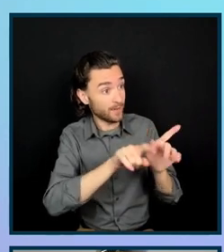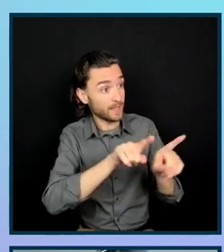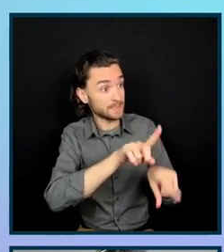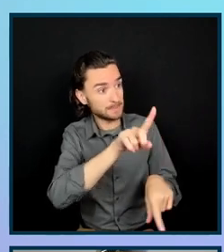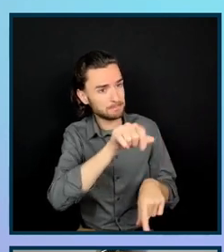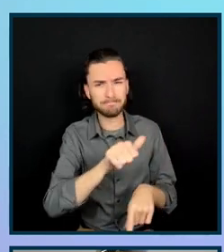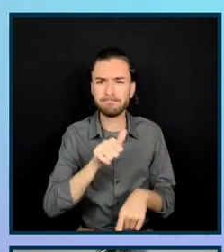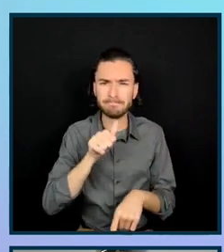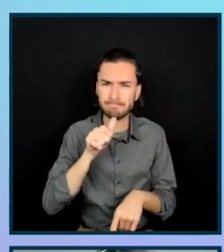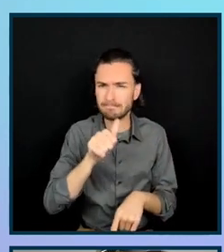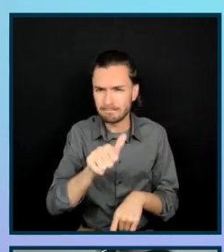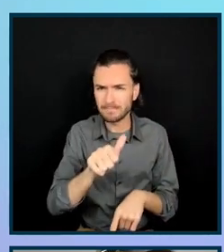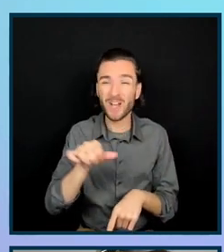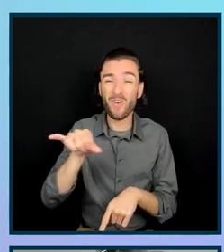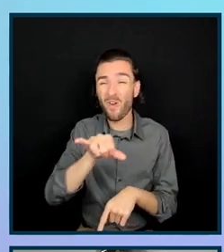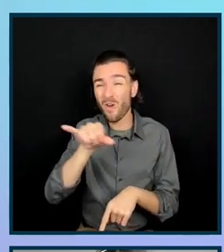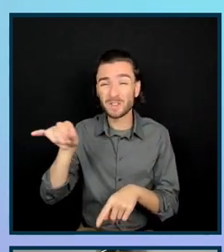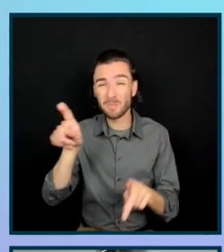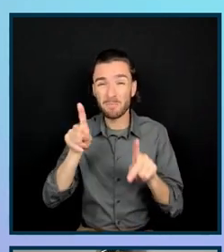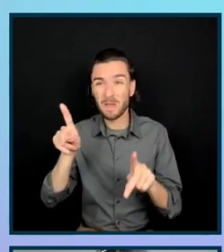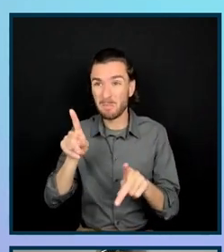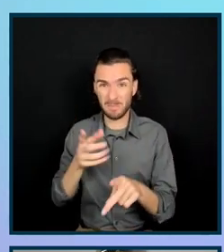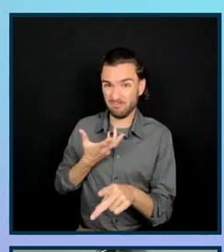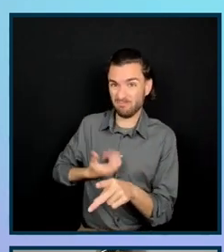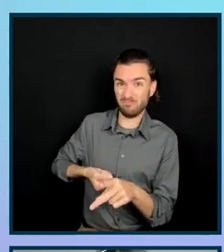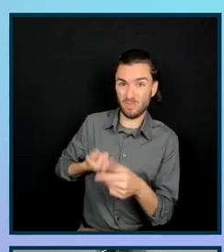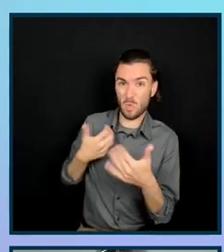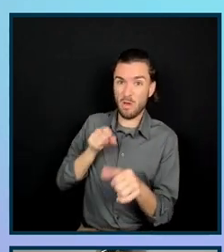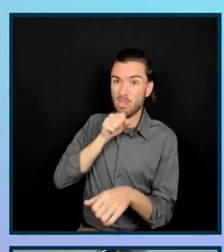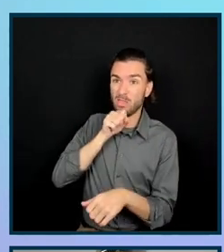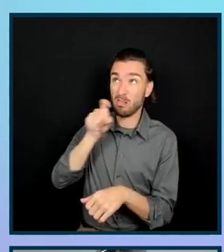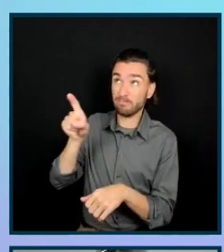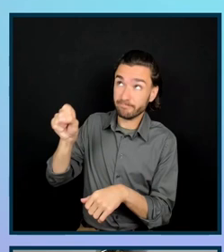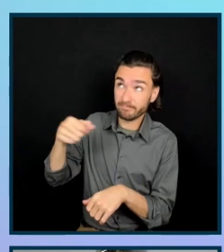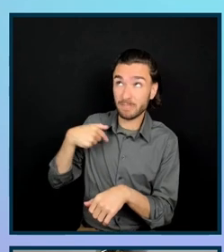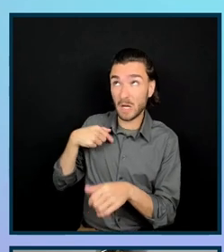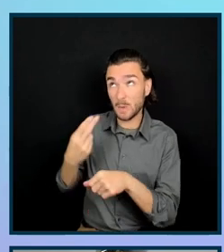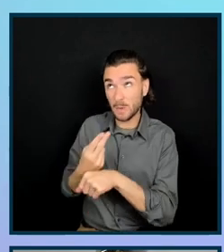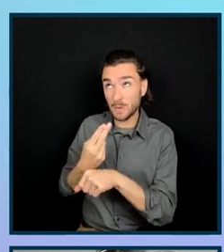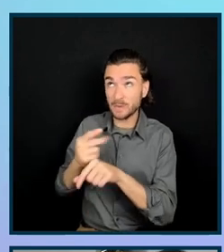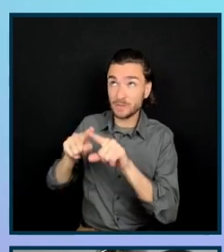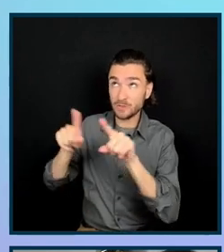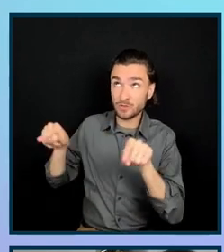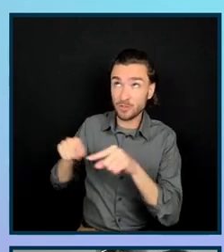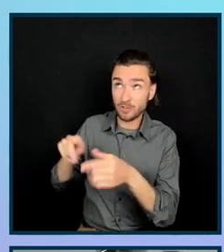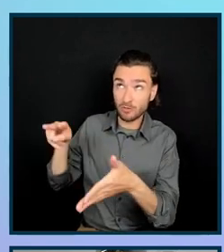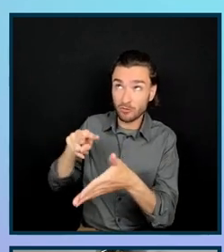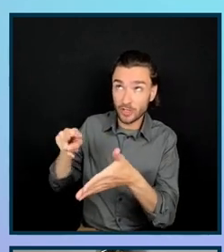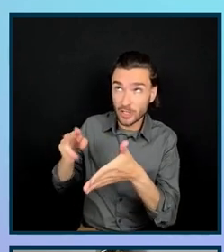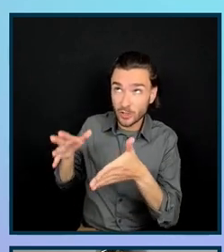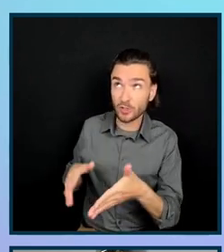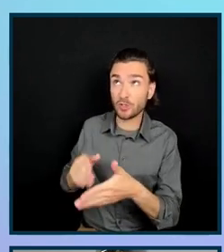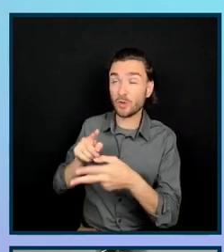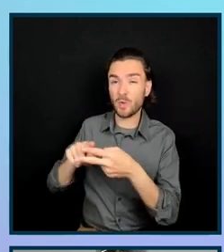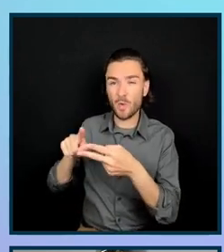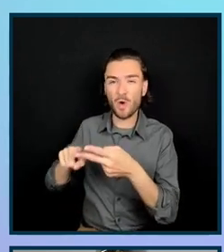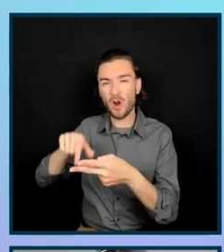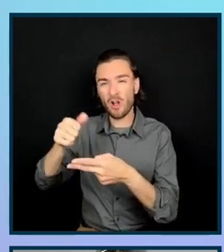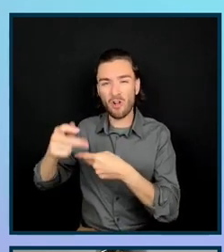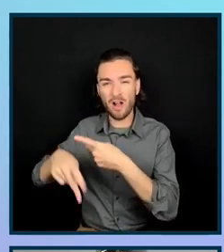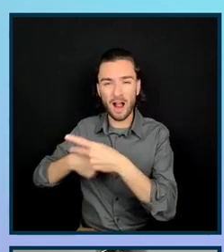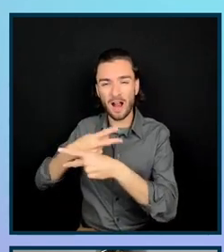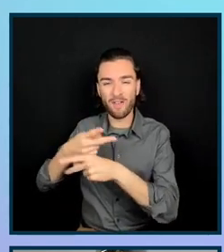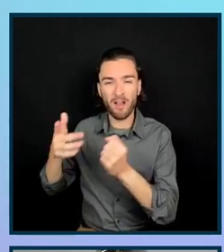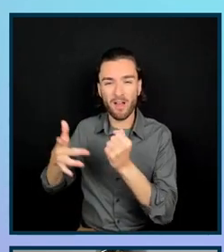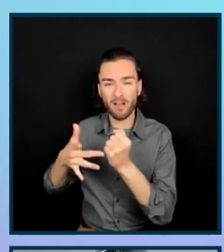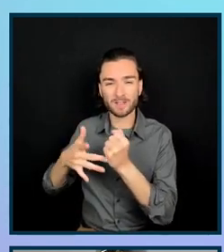use tools like screen readers, speech to text software, or just other adaptive uses or assistive technologies that help them navigate the website.